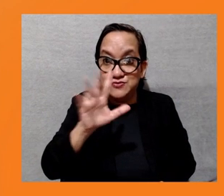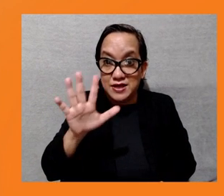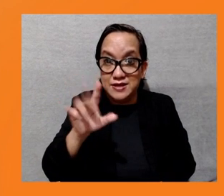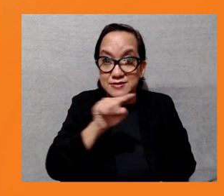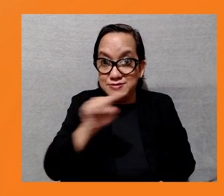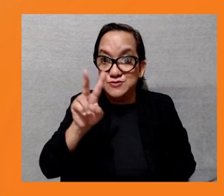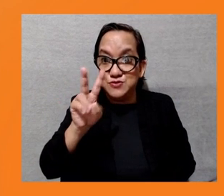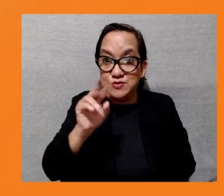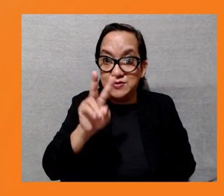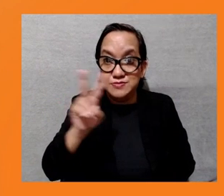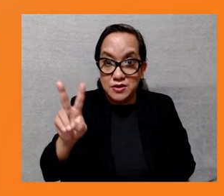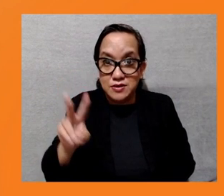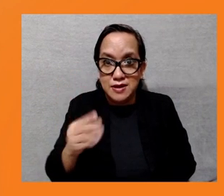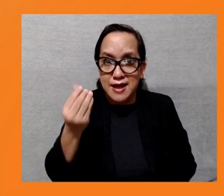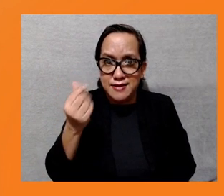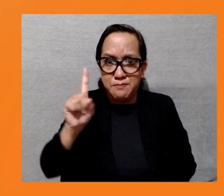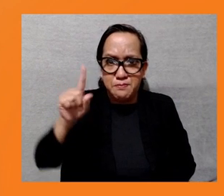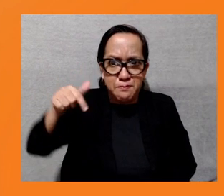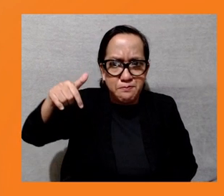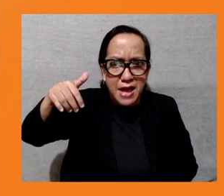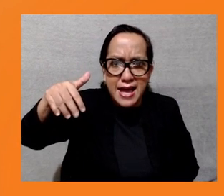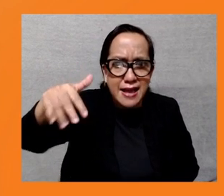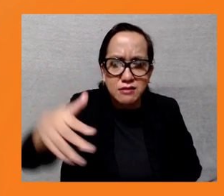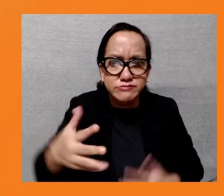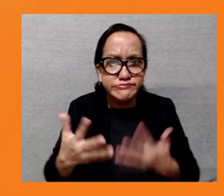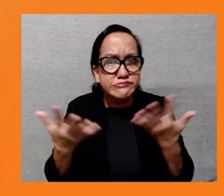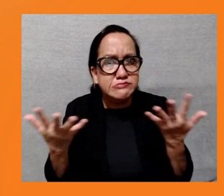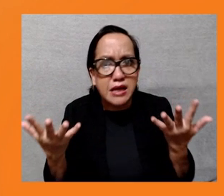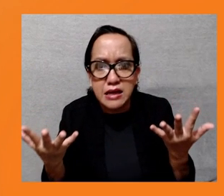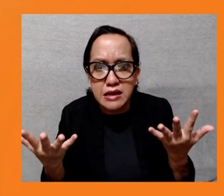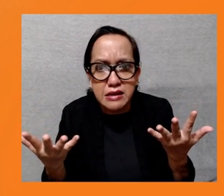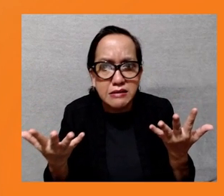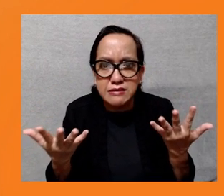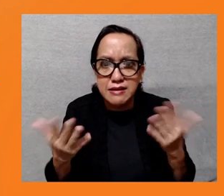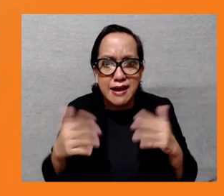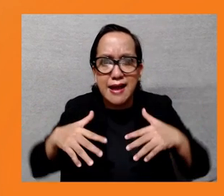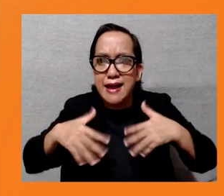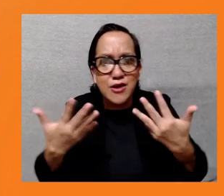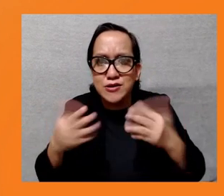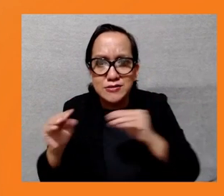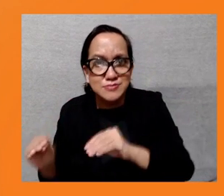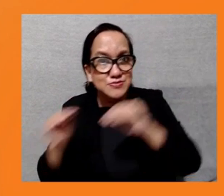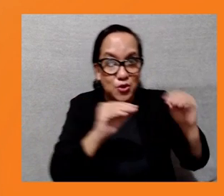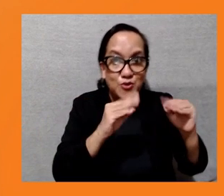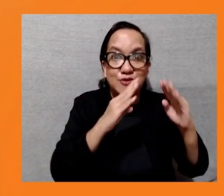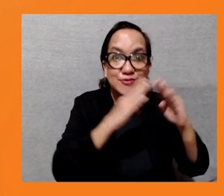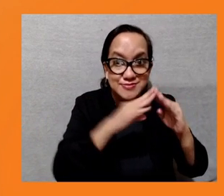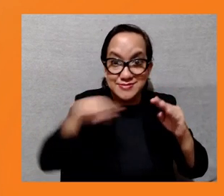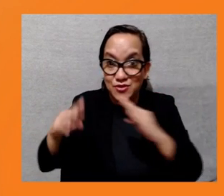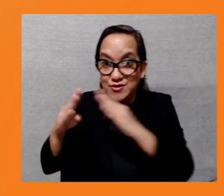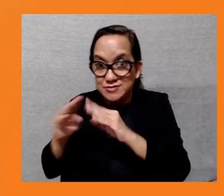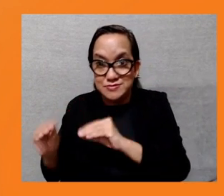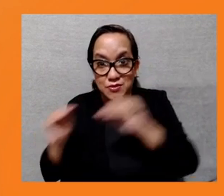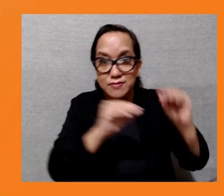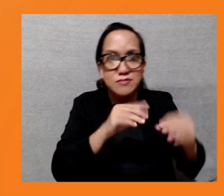affected by involuntary resettlement, I'm assuming from ADB operations. How do you not only avoid involuntary resettlement in the